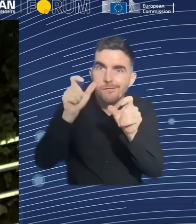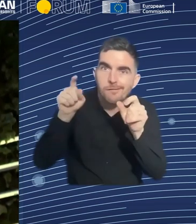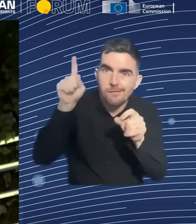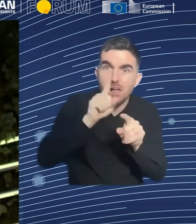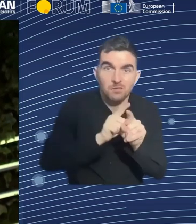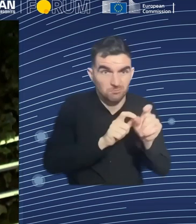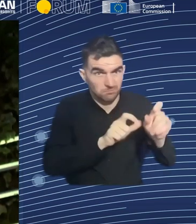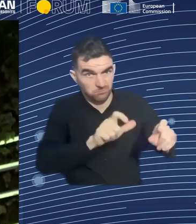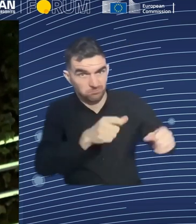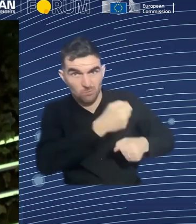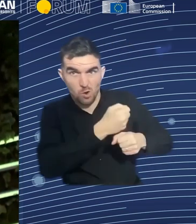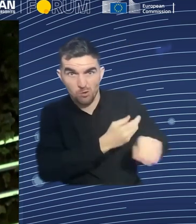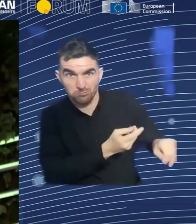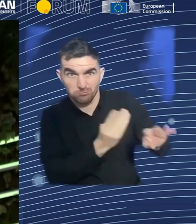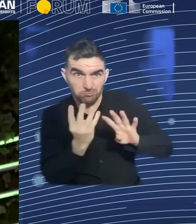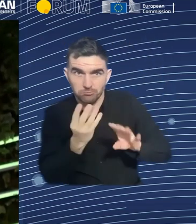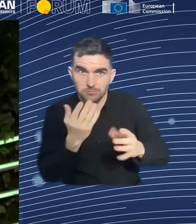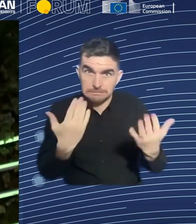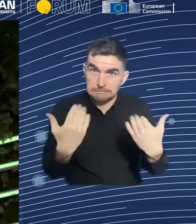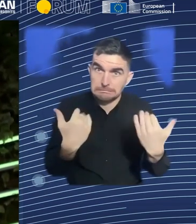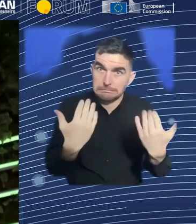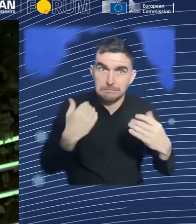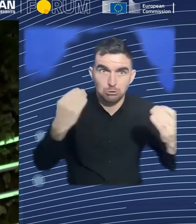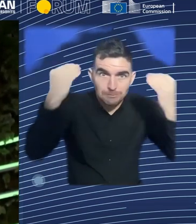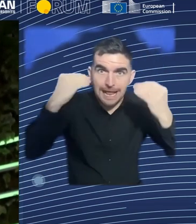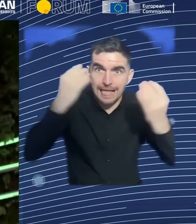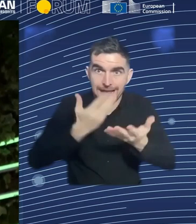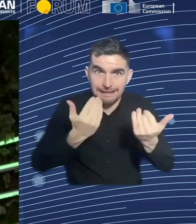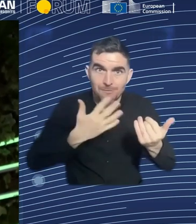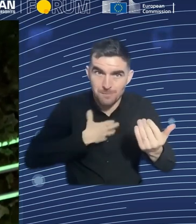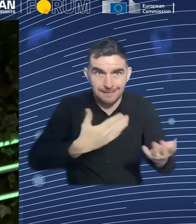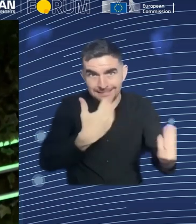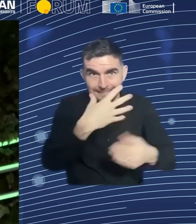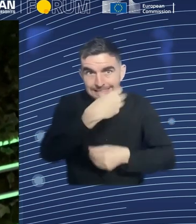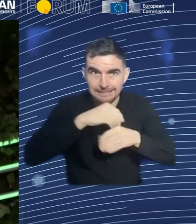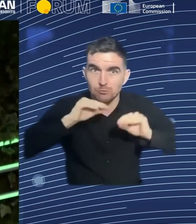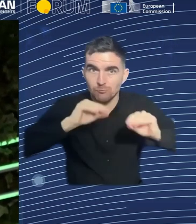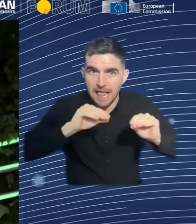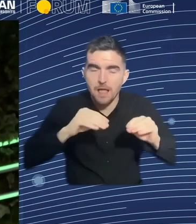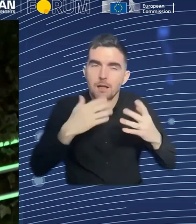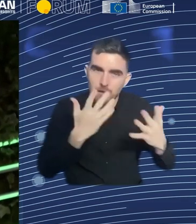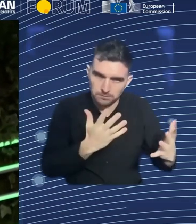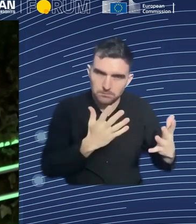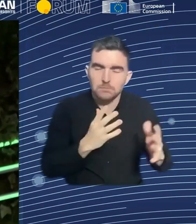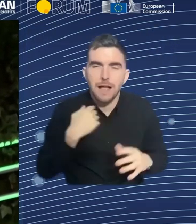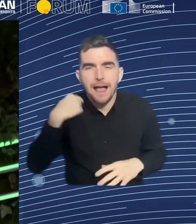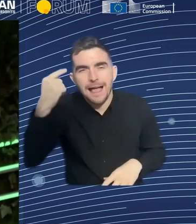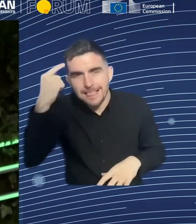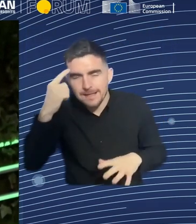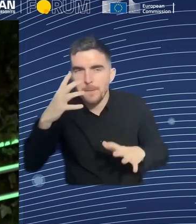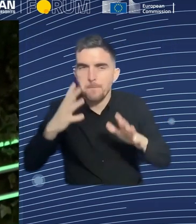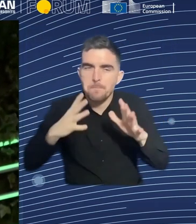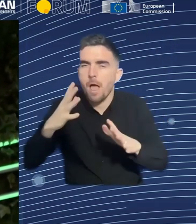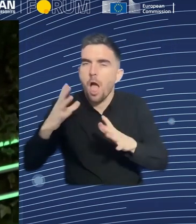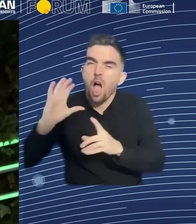cultural, as people look around them and see how fast moving the economy is, one senses